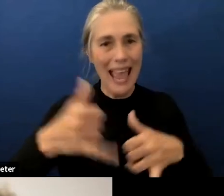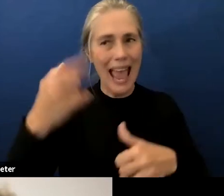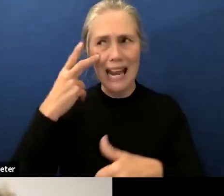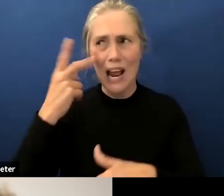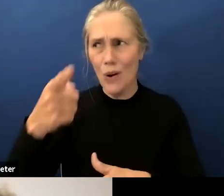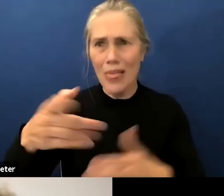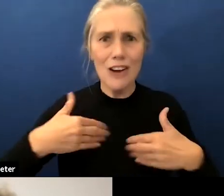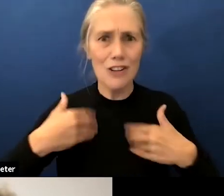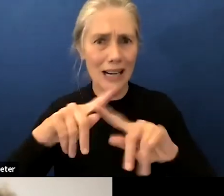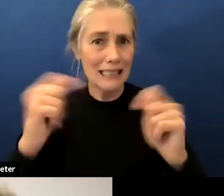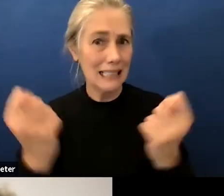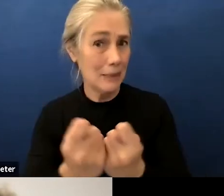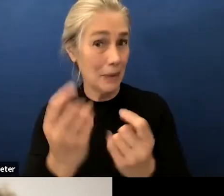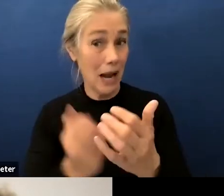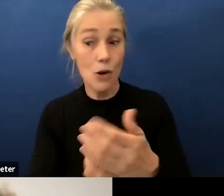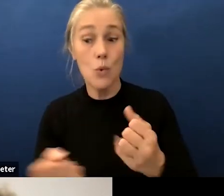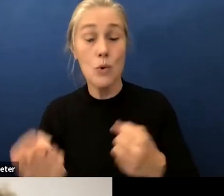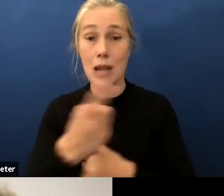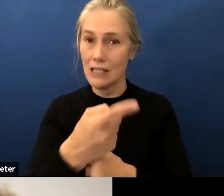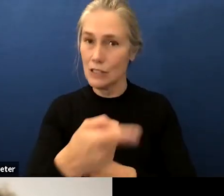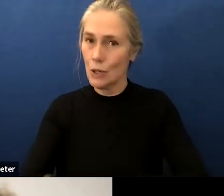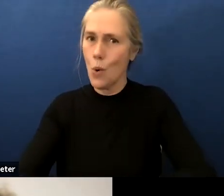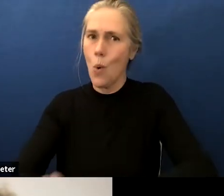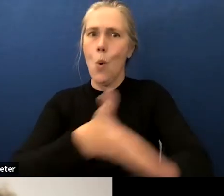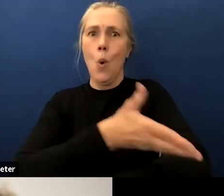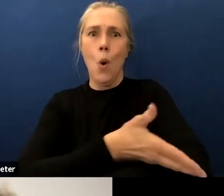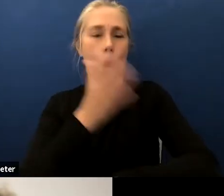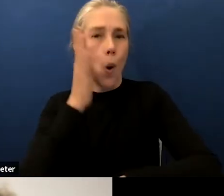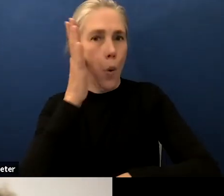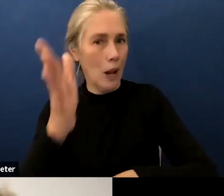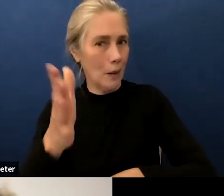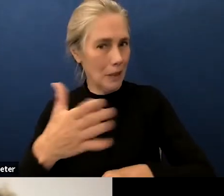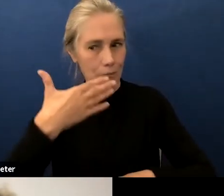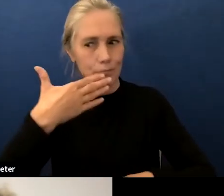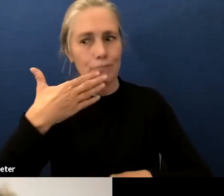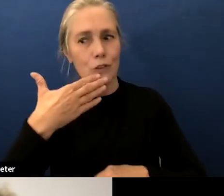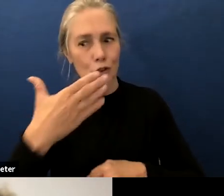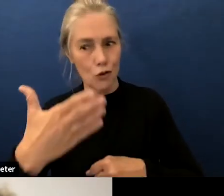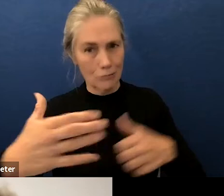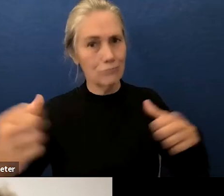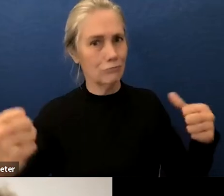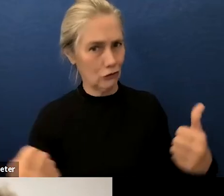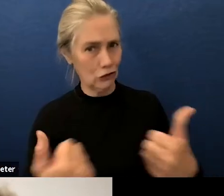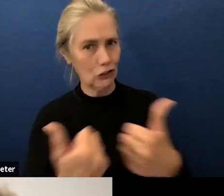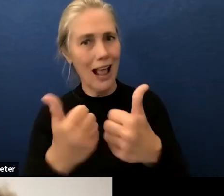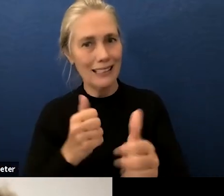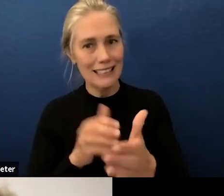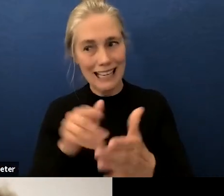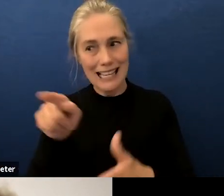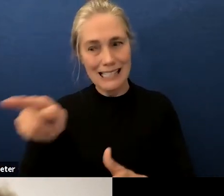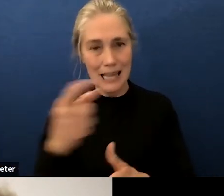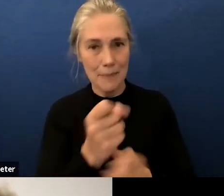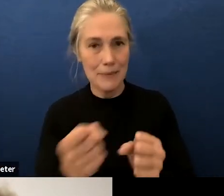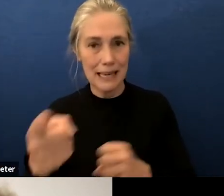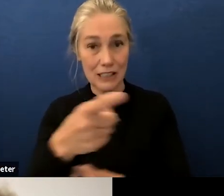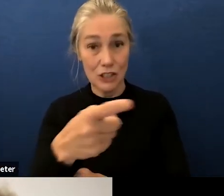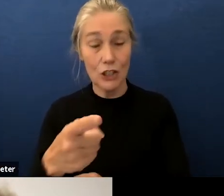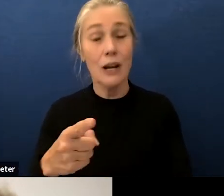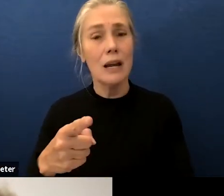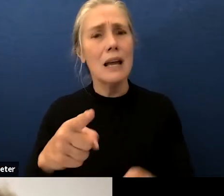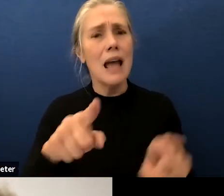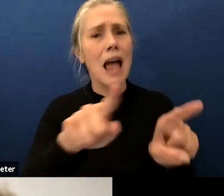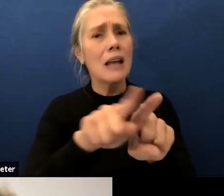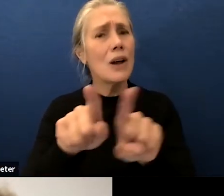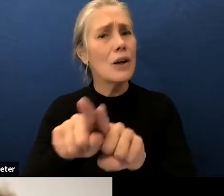as well so i just wanted to express that um you know my excitement and hope for the next season um and also